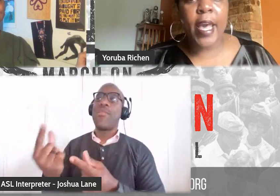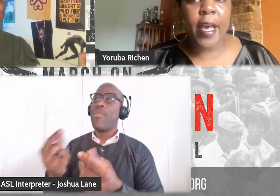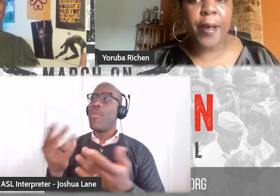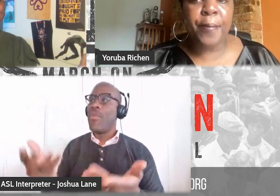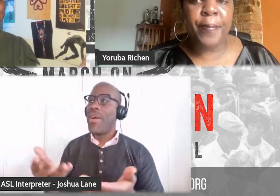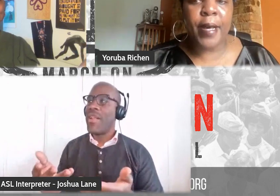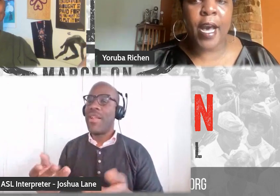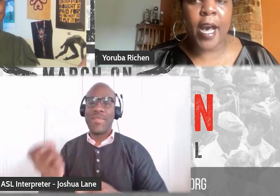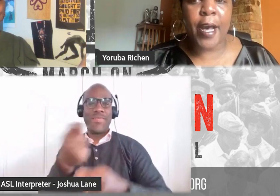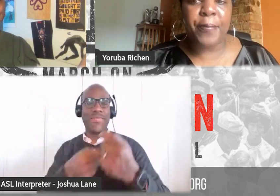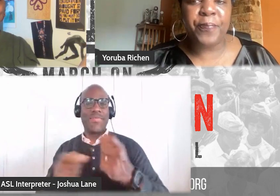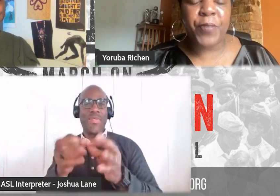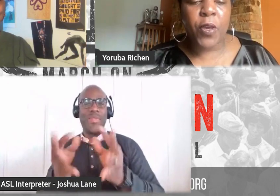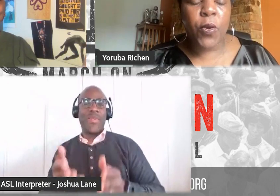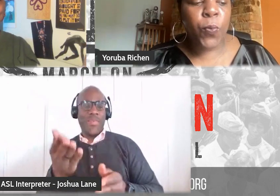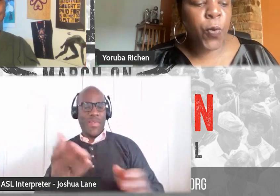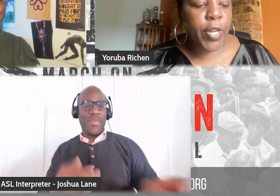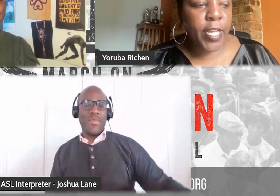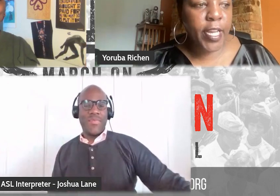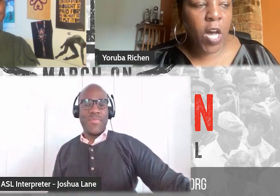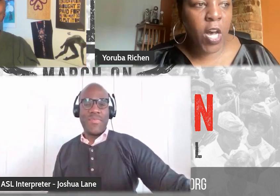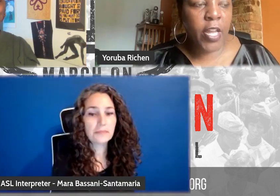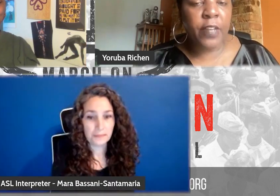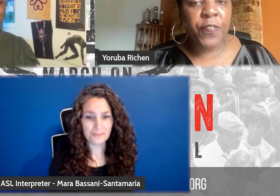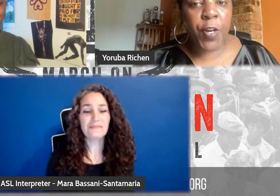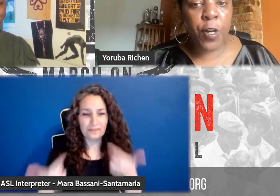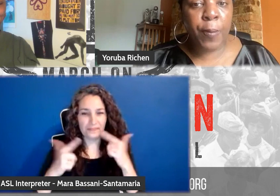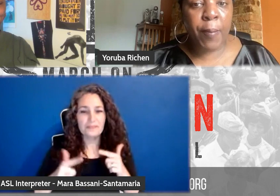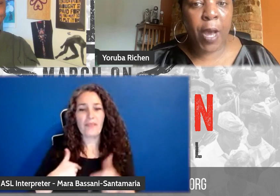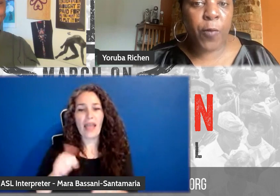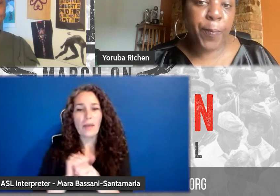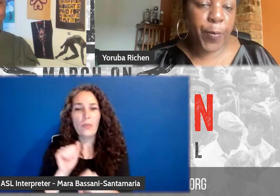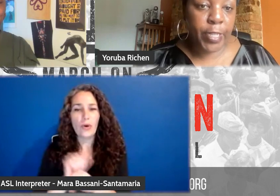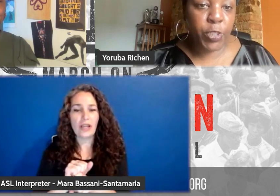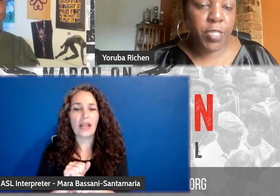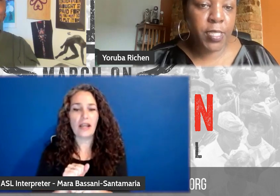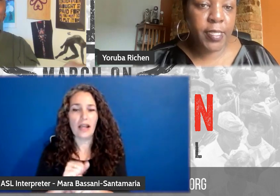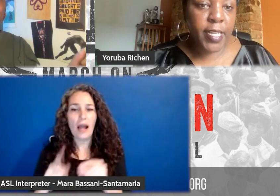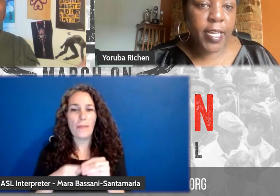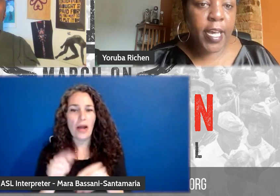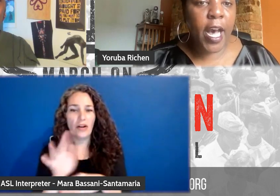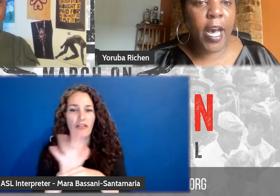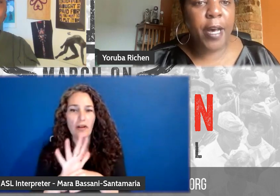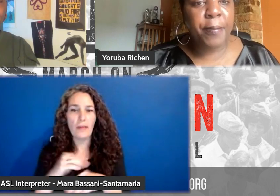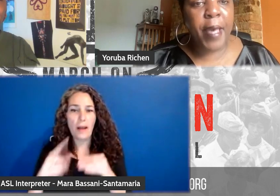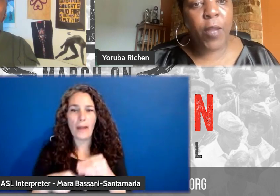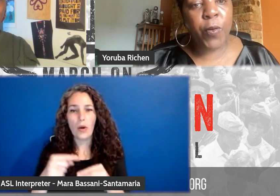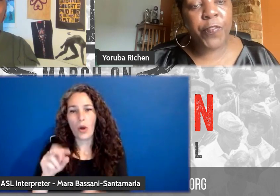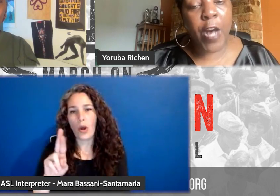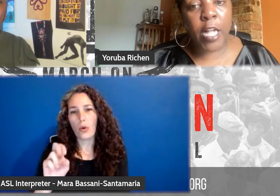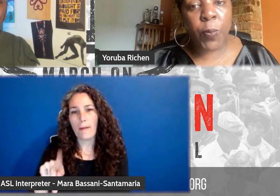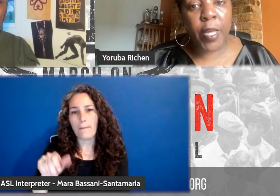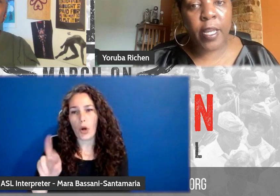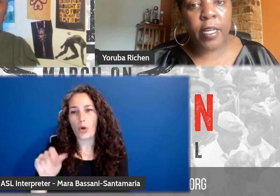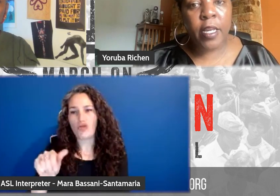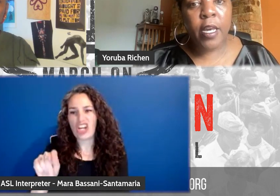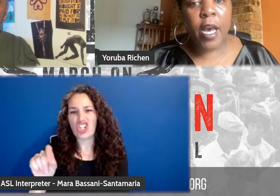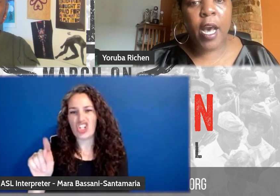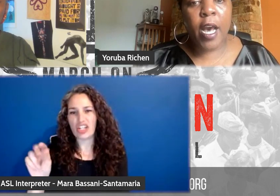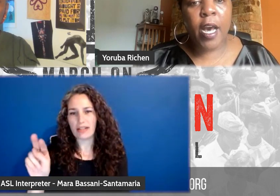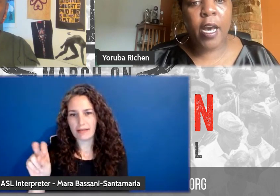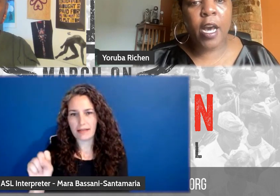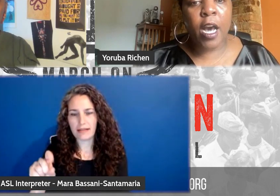I am working on a film about reparations, and we're following